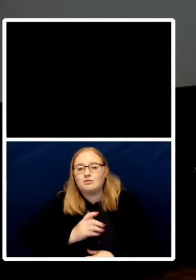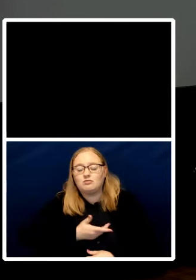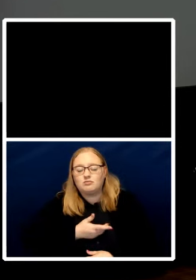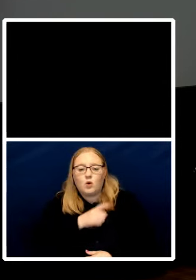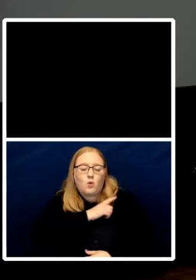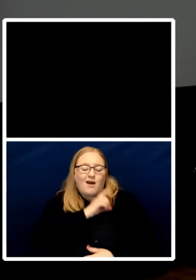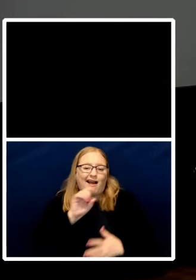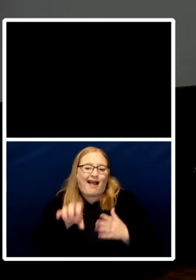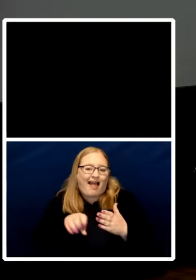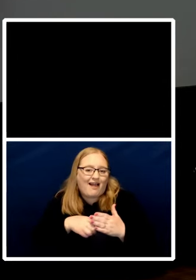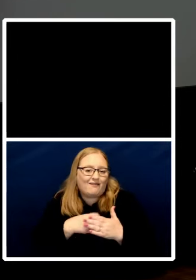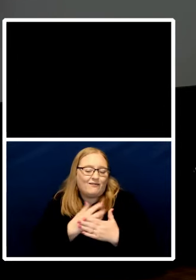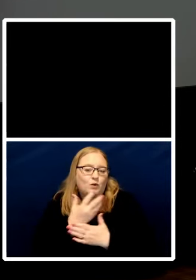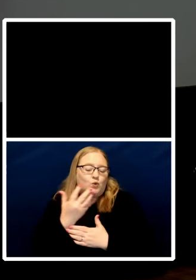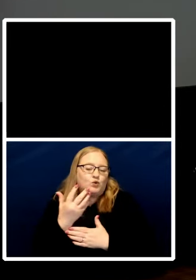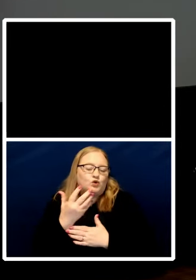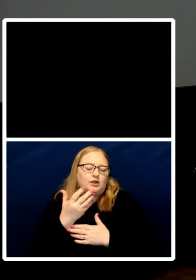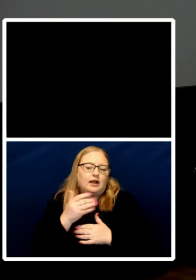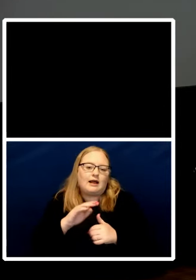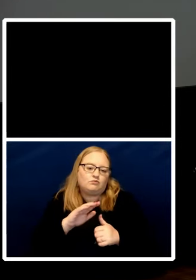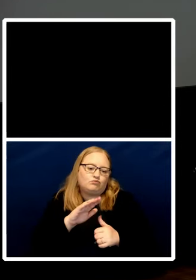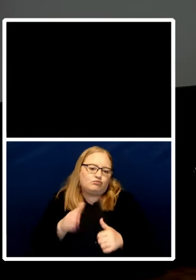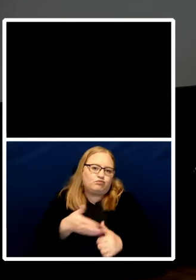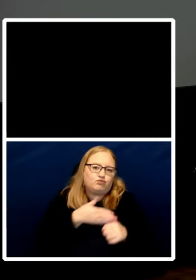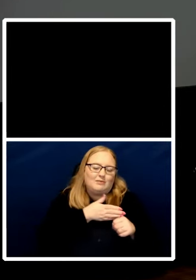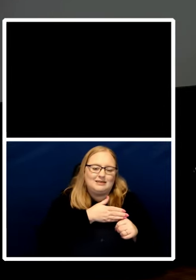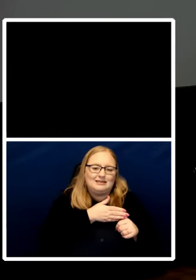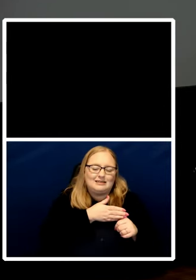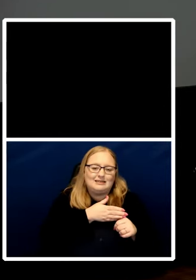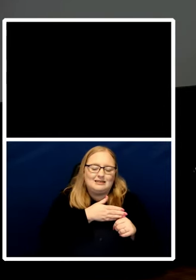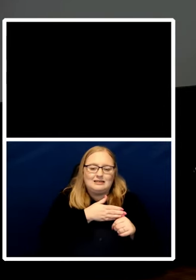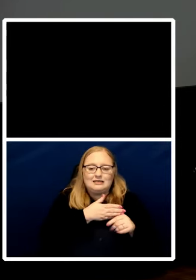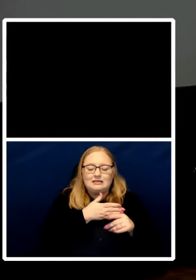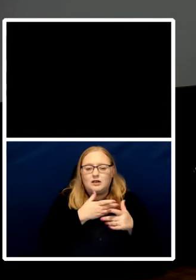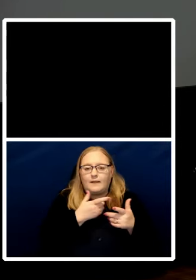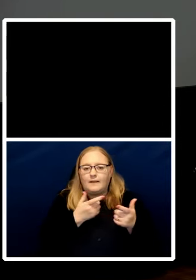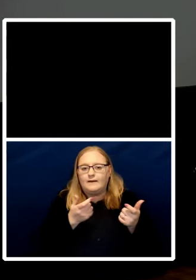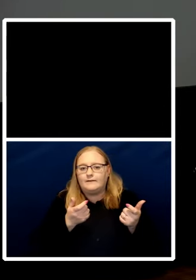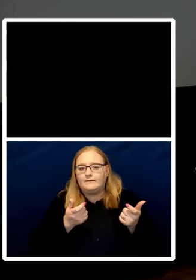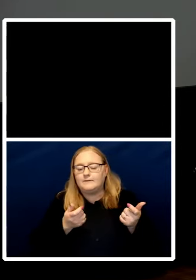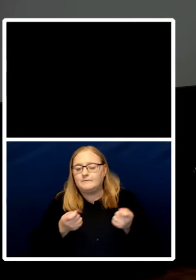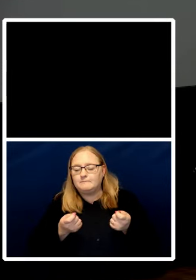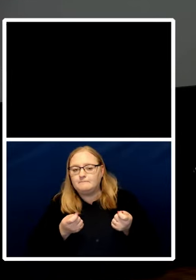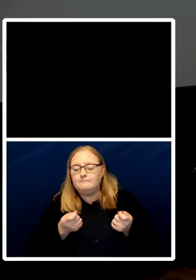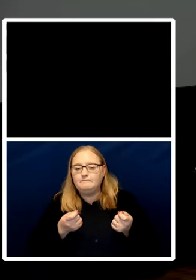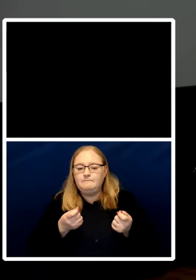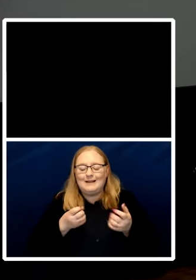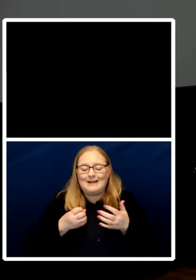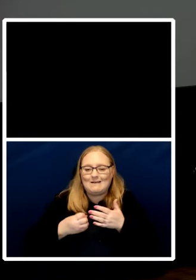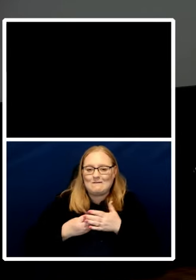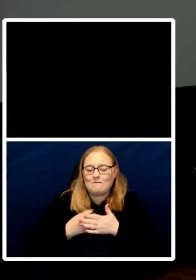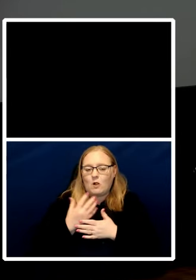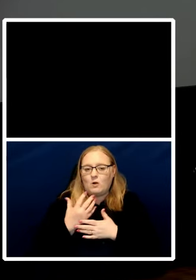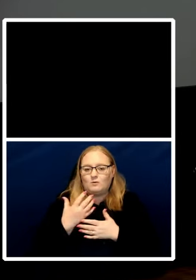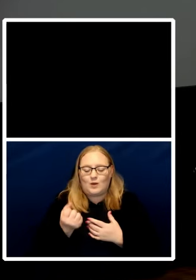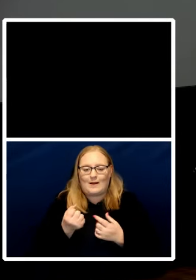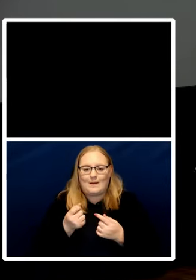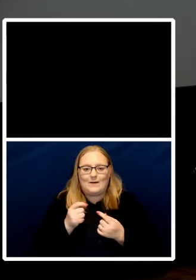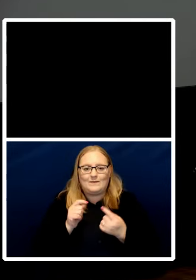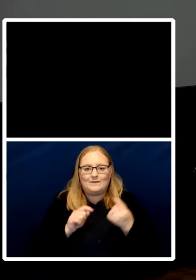primacy that they have adopted over each other and and that they've evolved to have over each other around the world